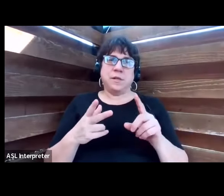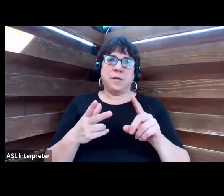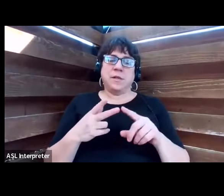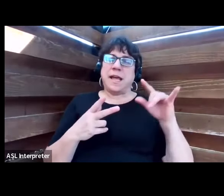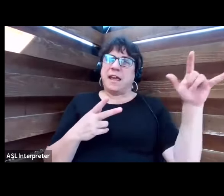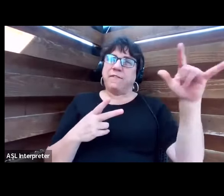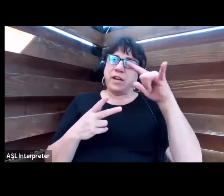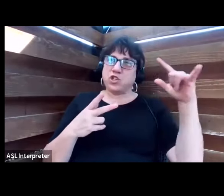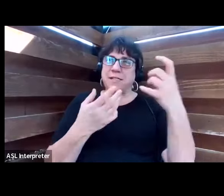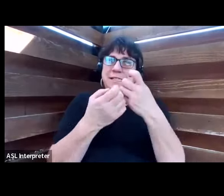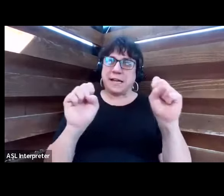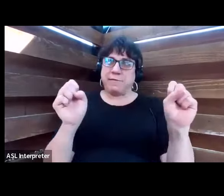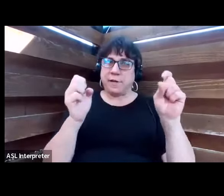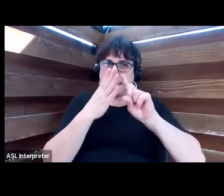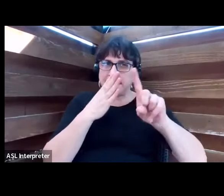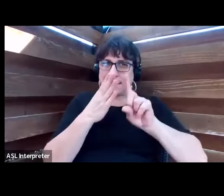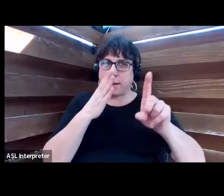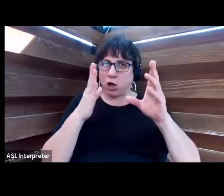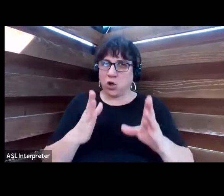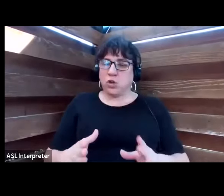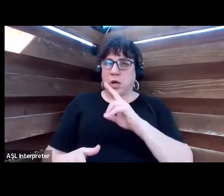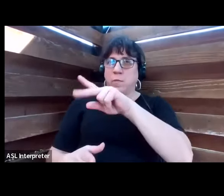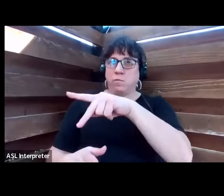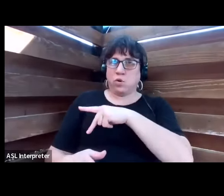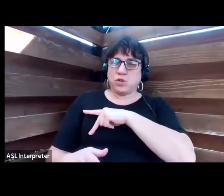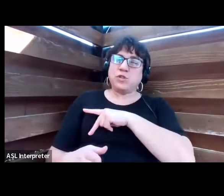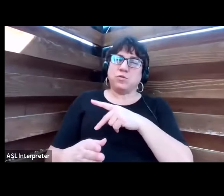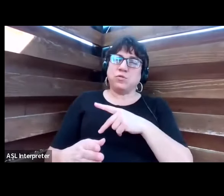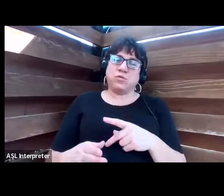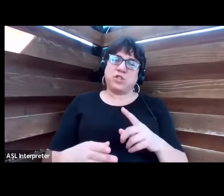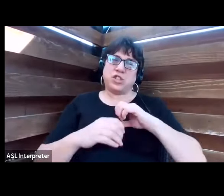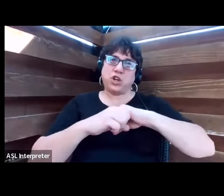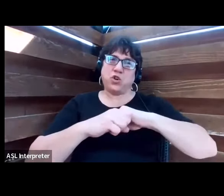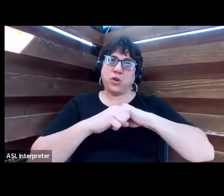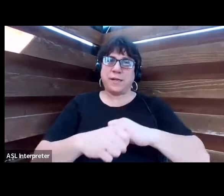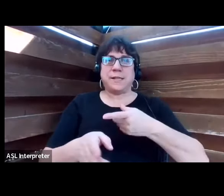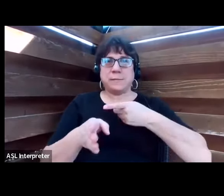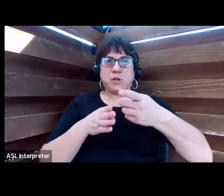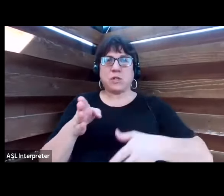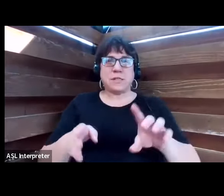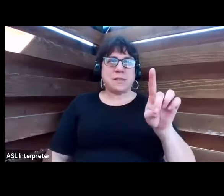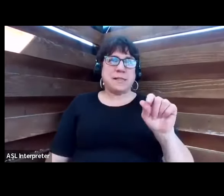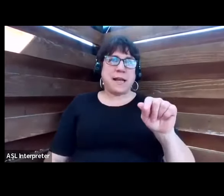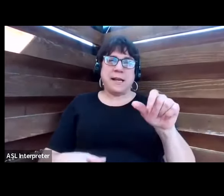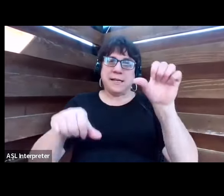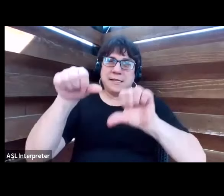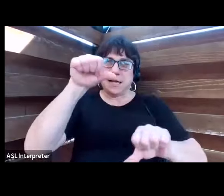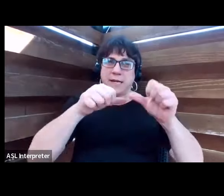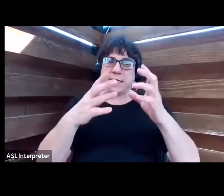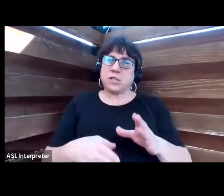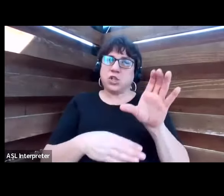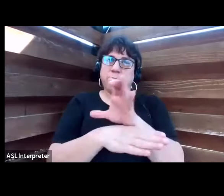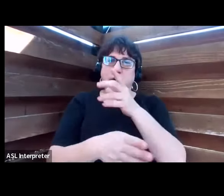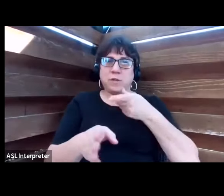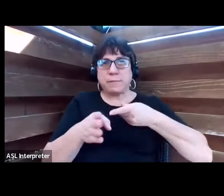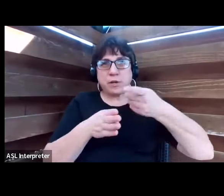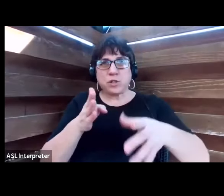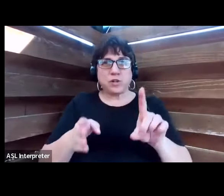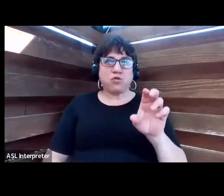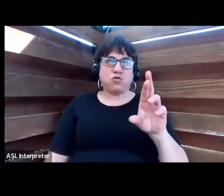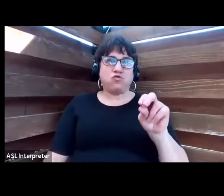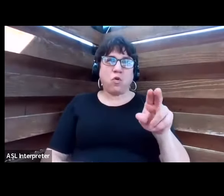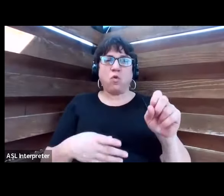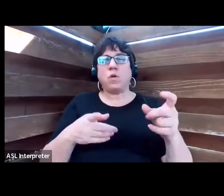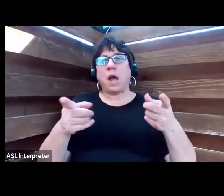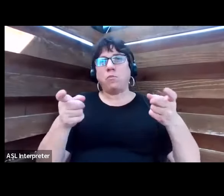inspectors, personal security specialists, data scientists, computer specialists, drone operators,